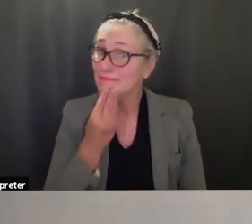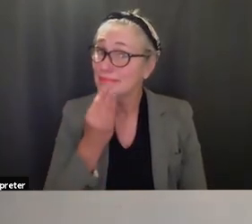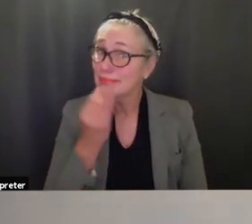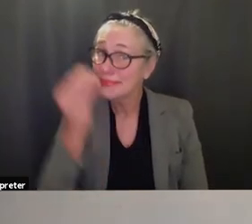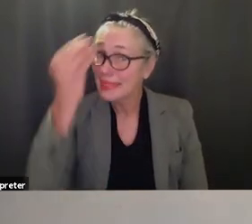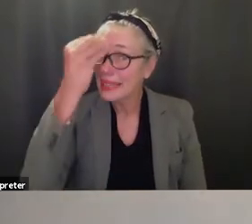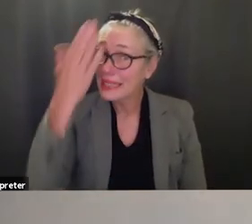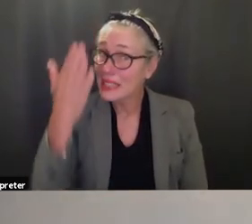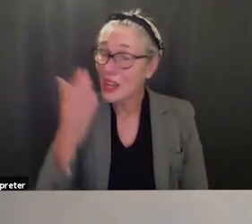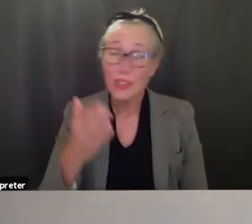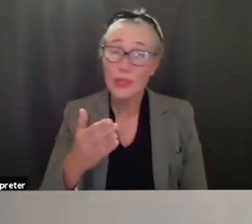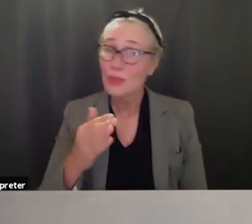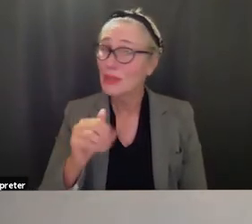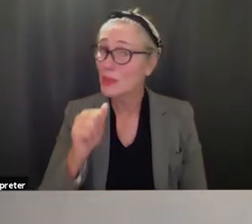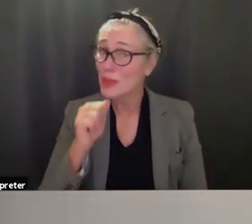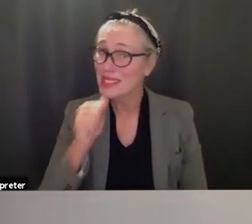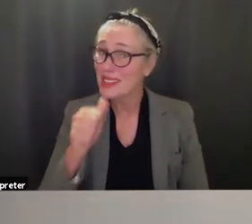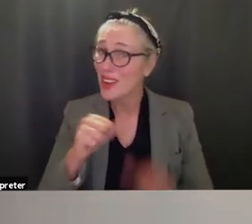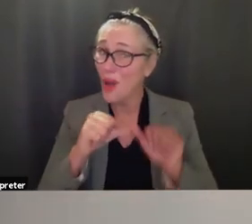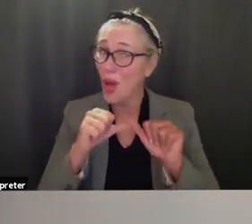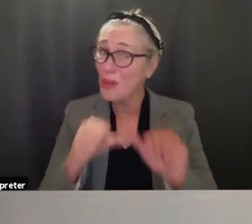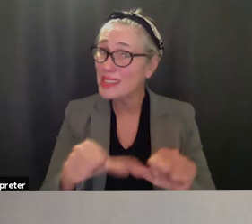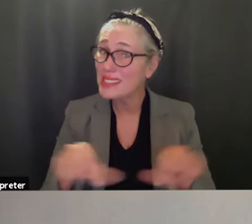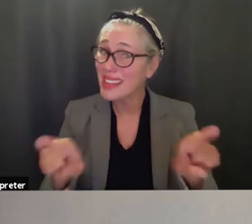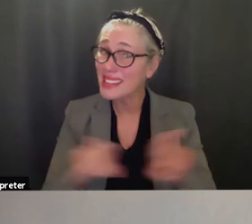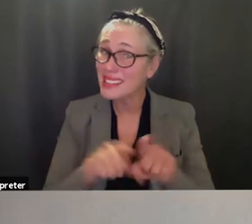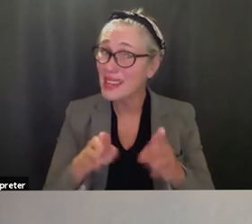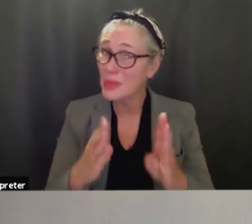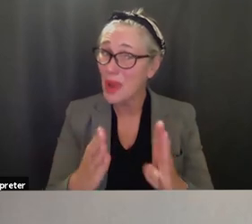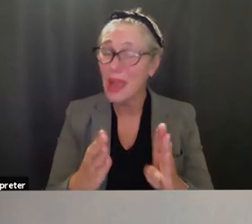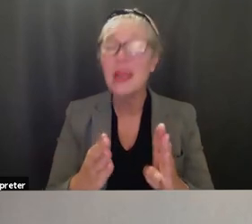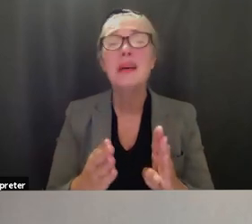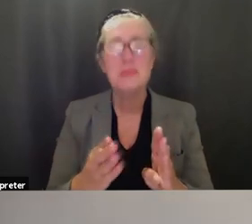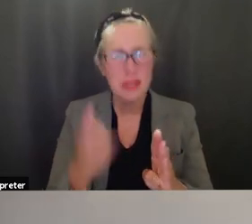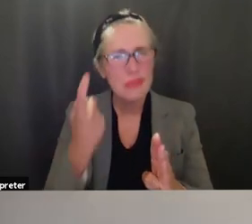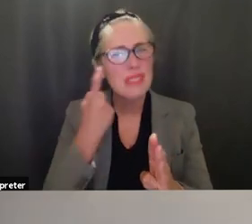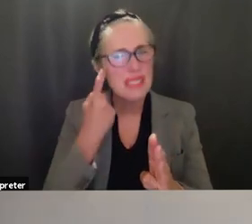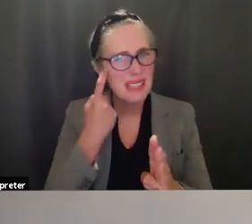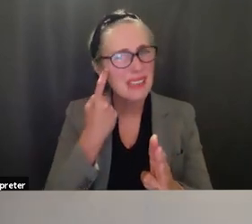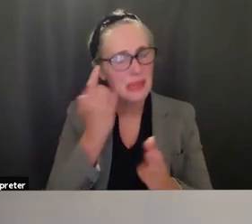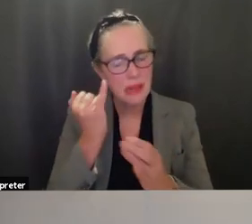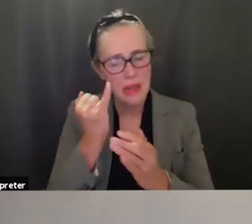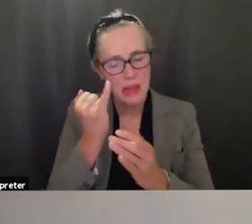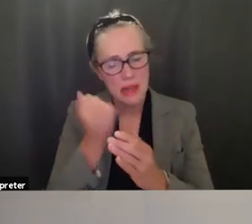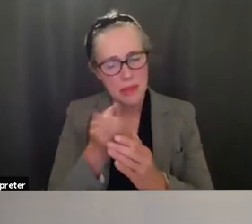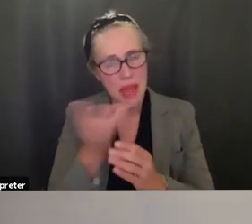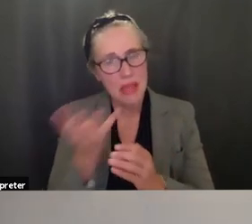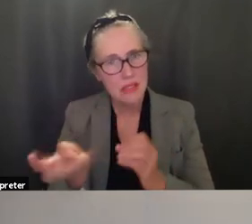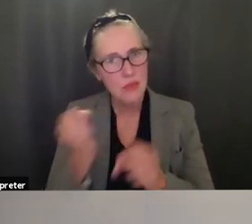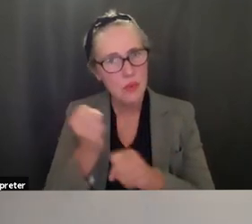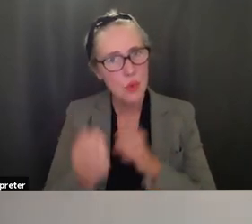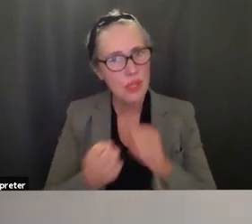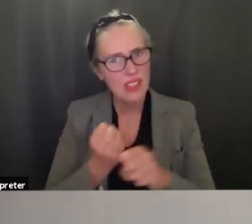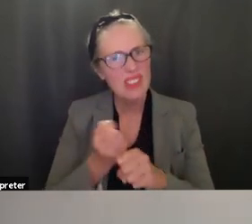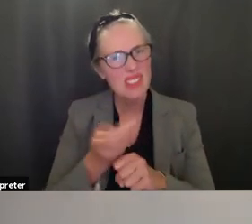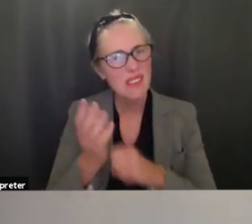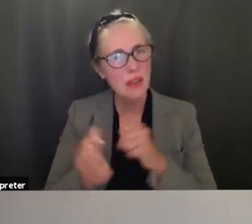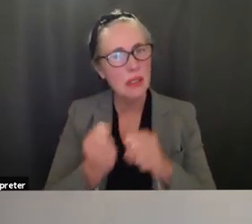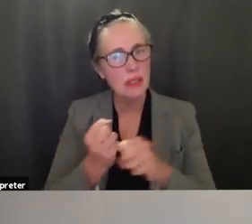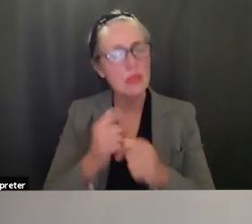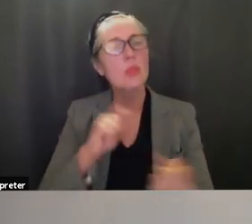in the last number of years yeah we it's got to be someone to beat them up